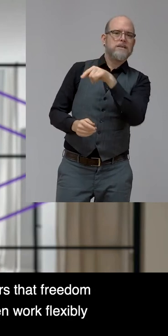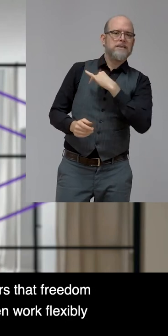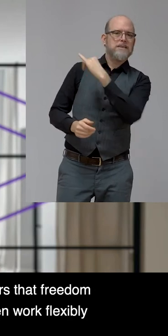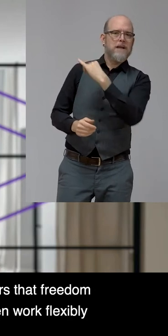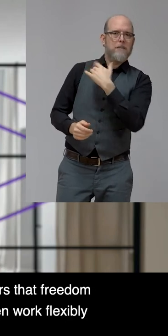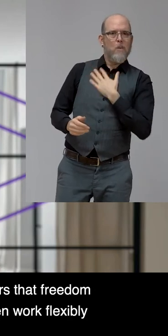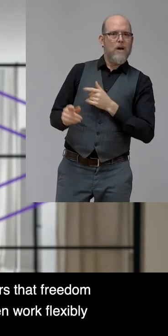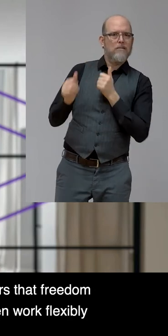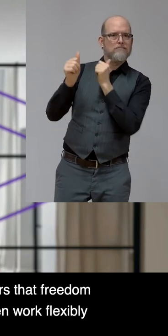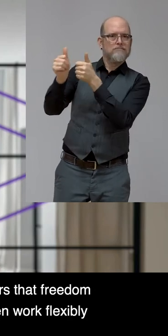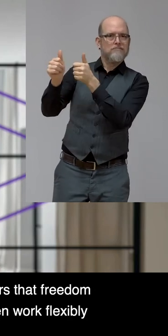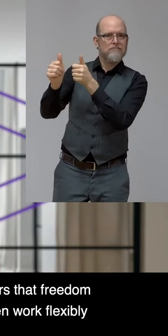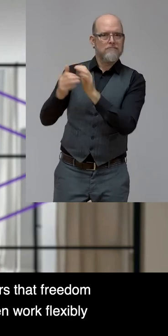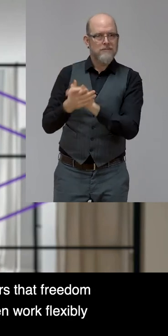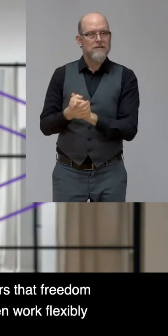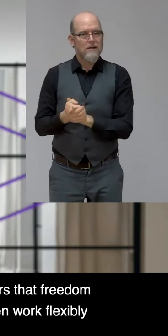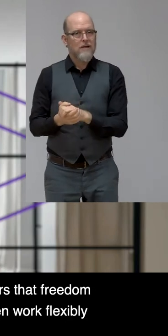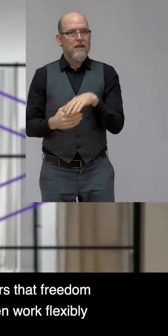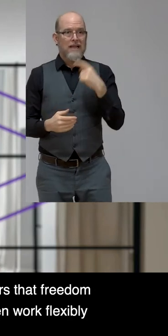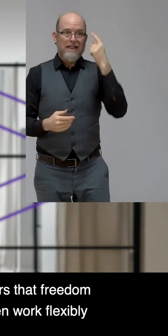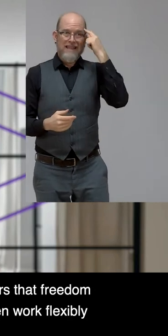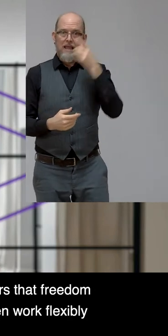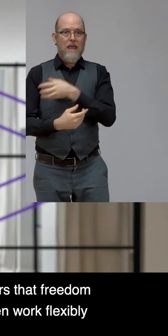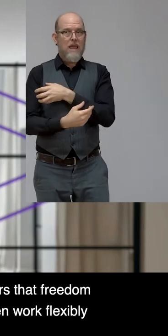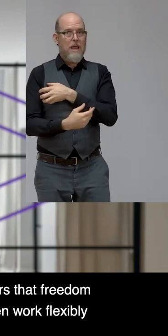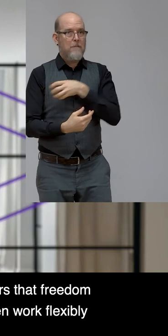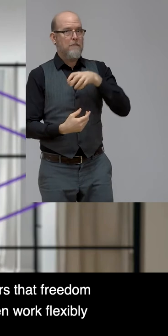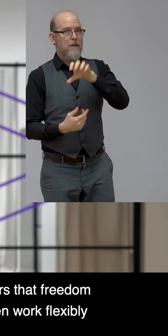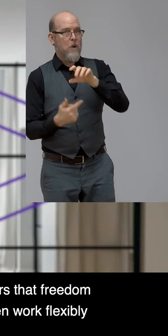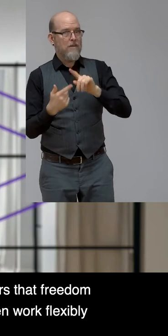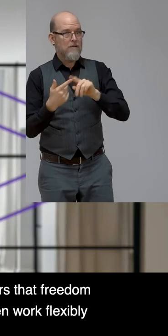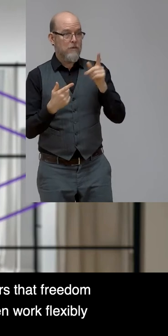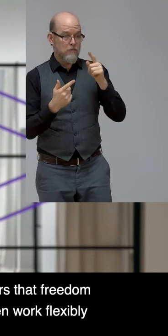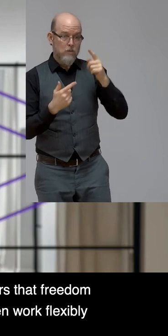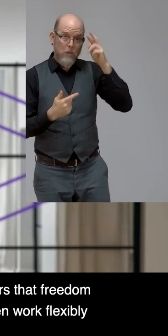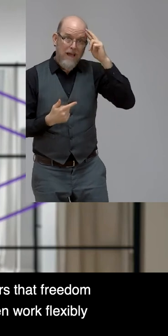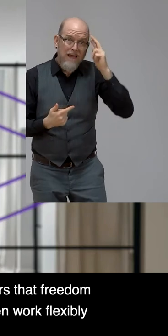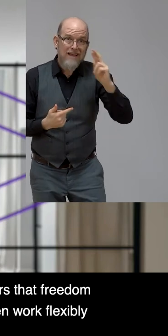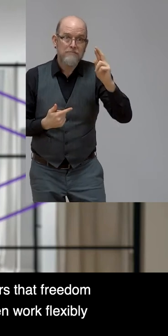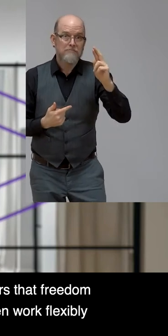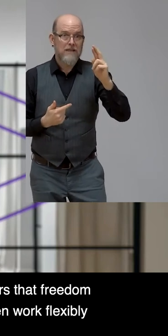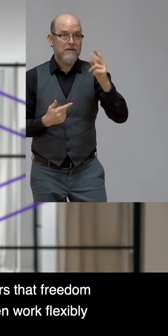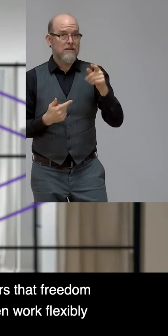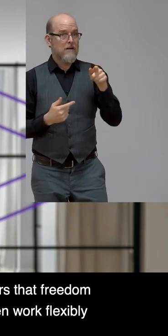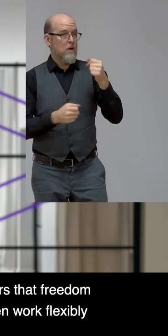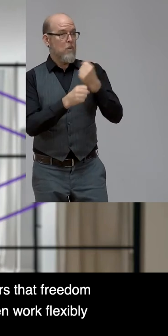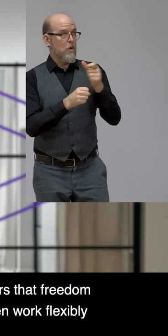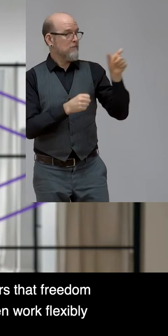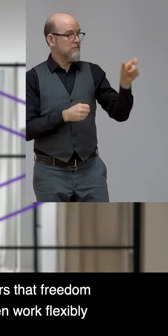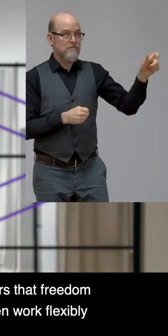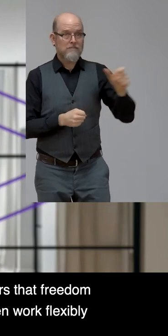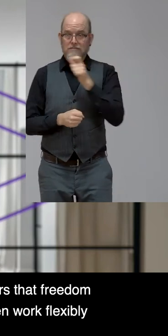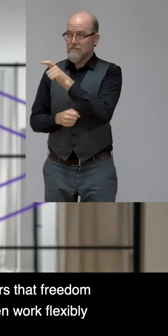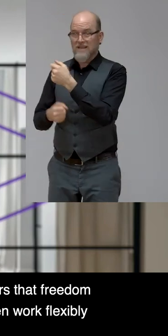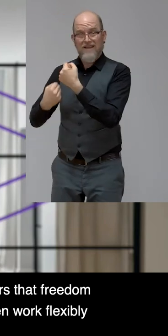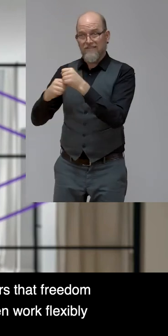that trusts employees, respects individuals, and offers that freedom to innovate, that freedom to be creative